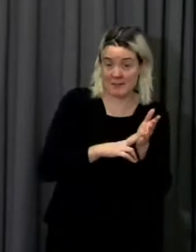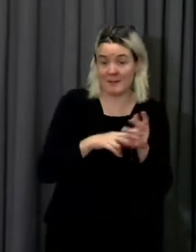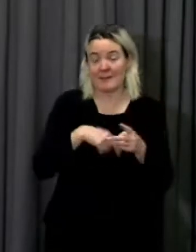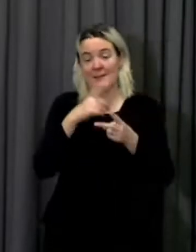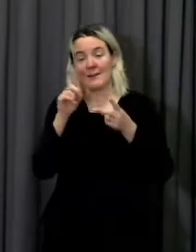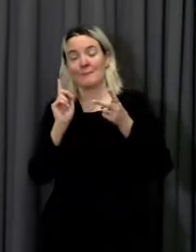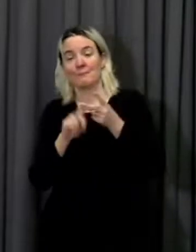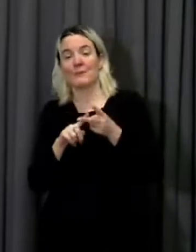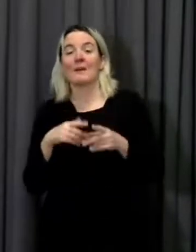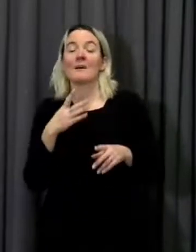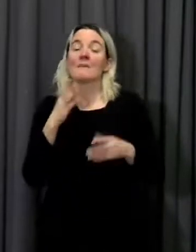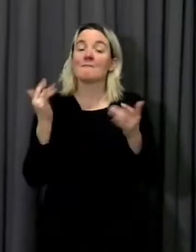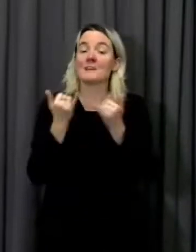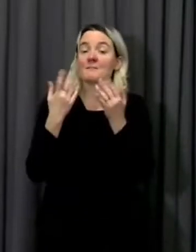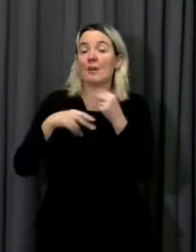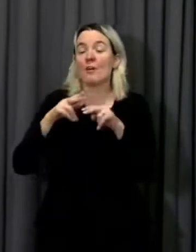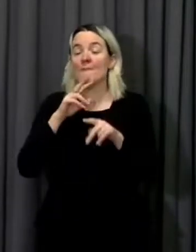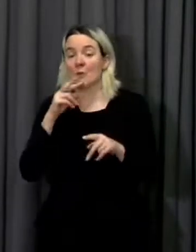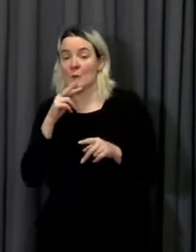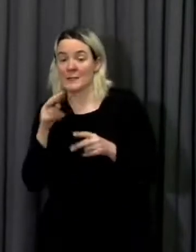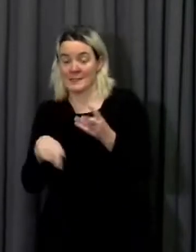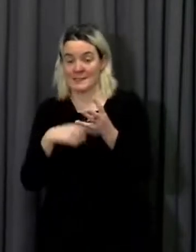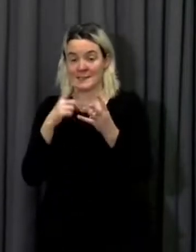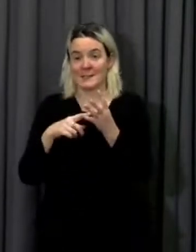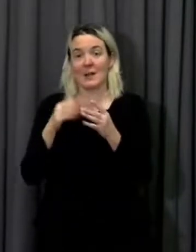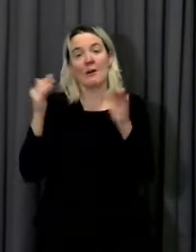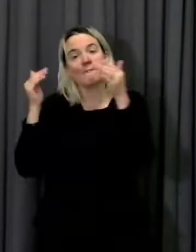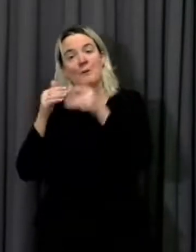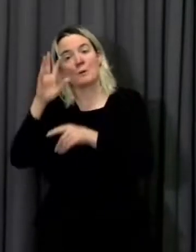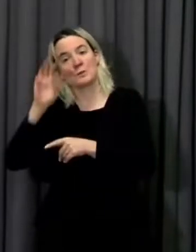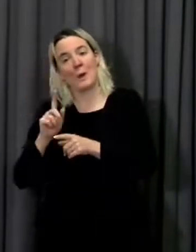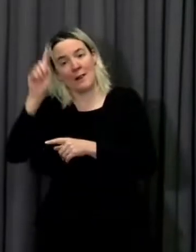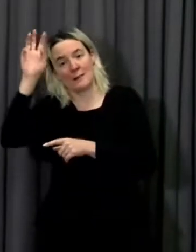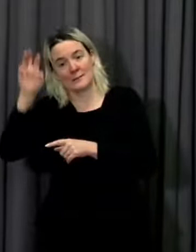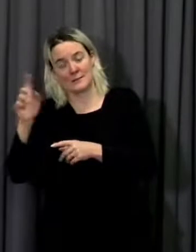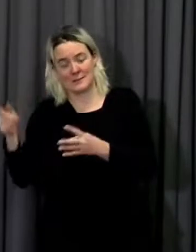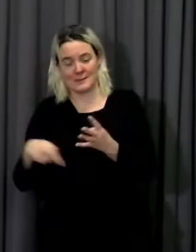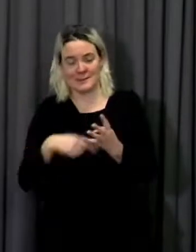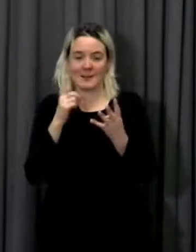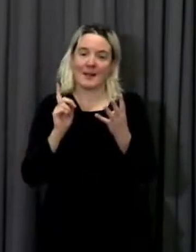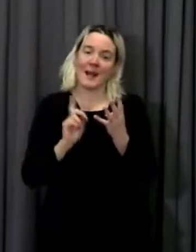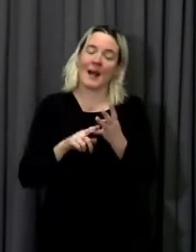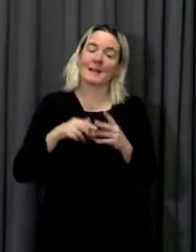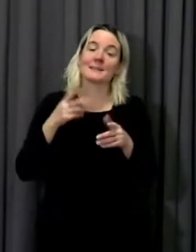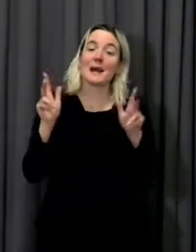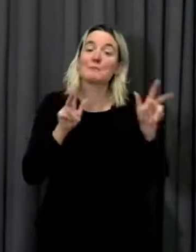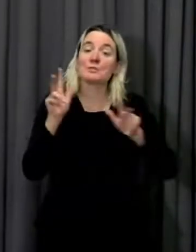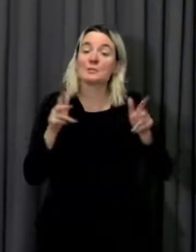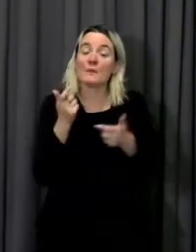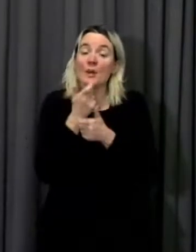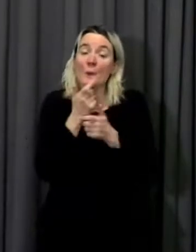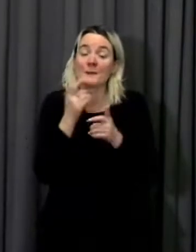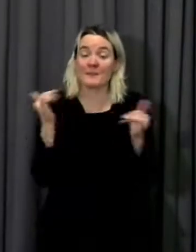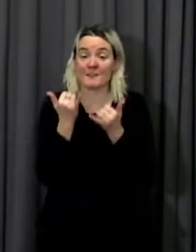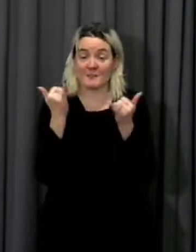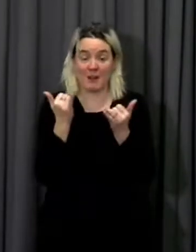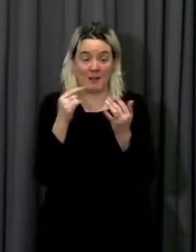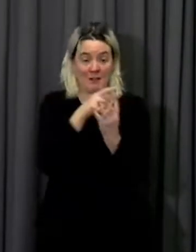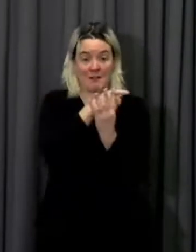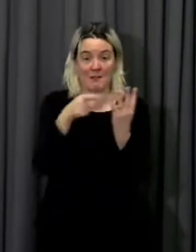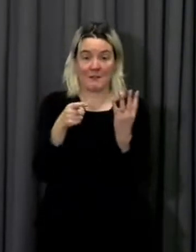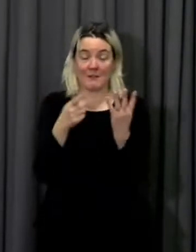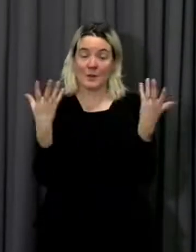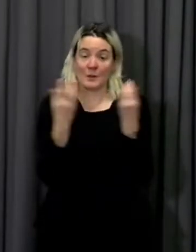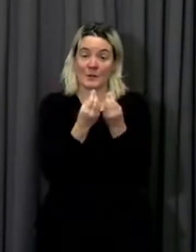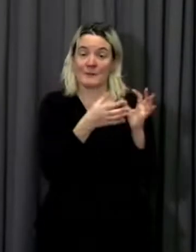together to create Góil 2021, a free online festival. The music and comedy has been filmed